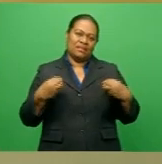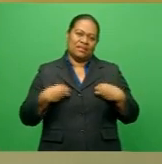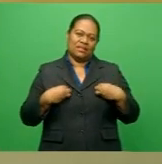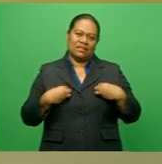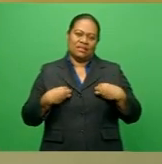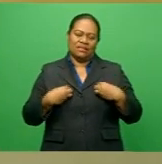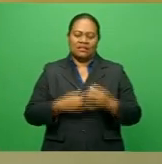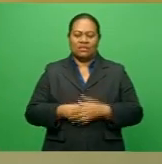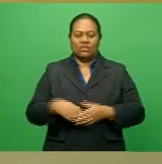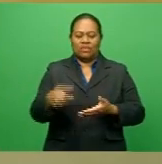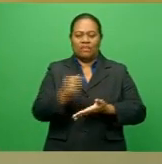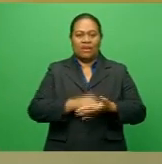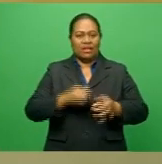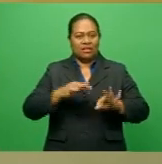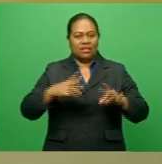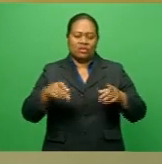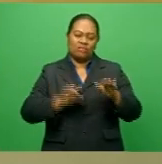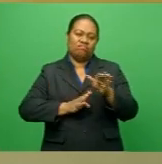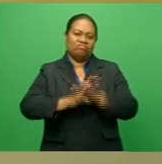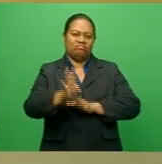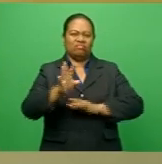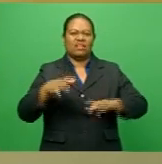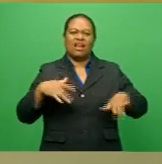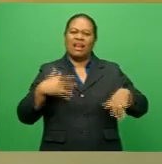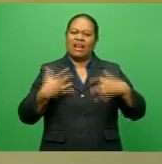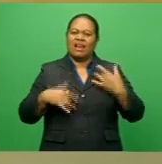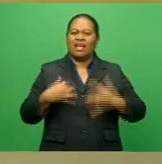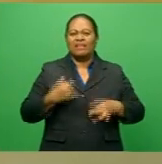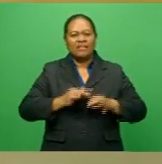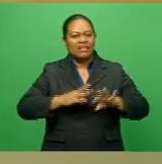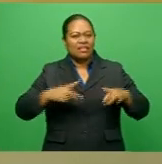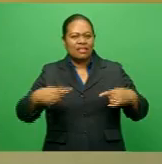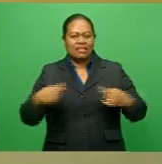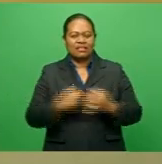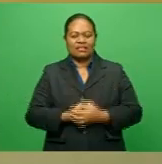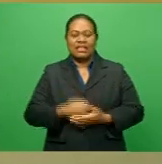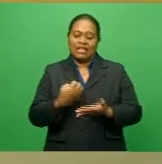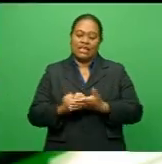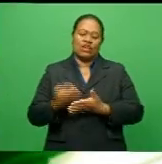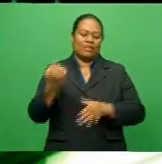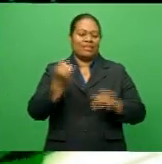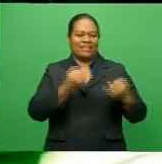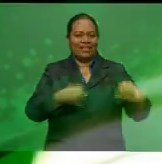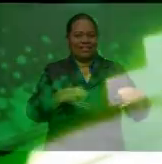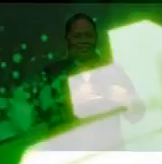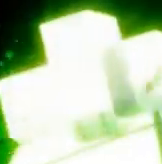approaches for the improvement of livelihood and economic empowerment on the island.